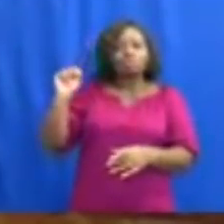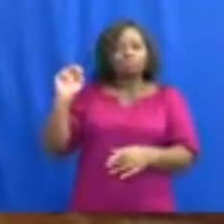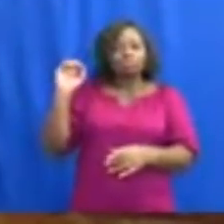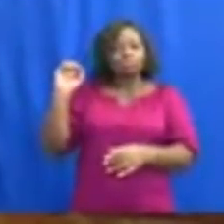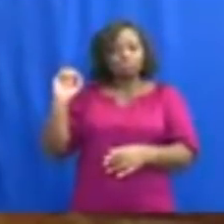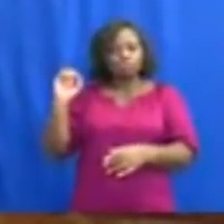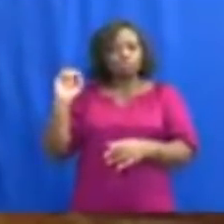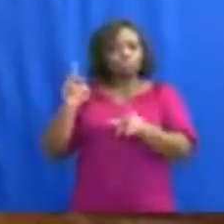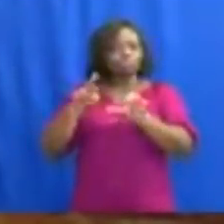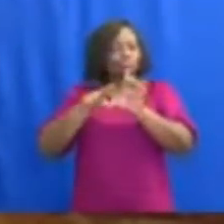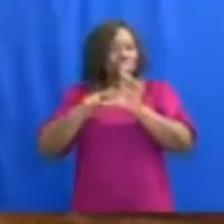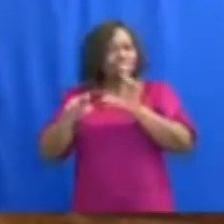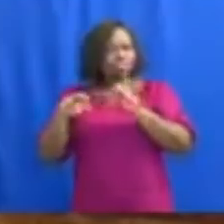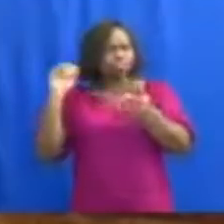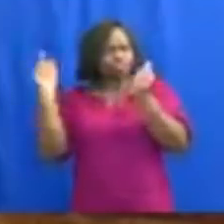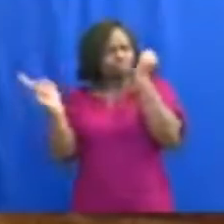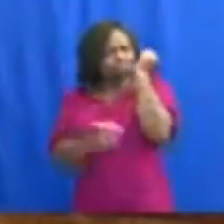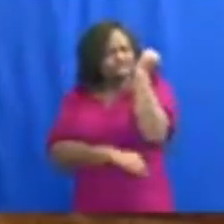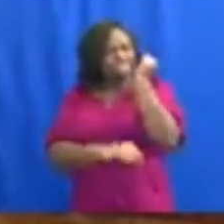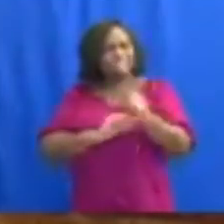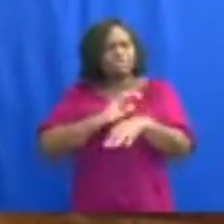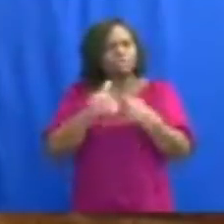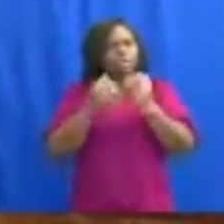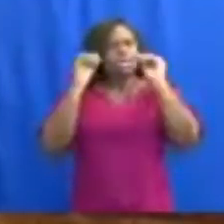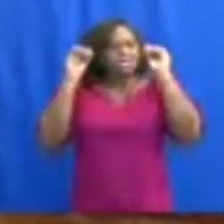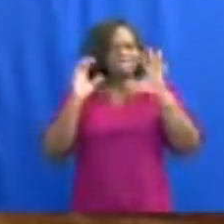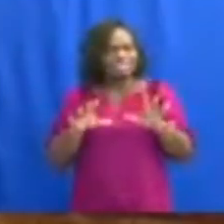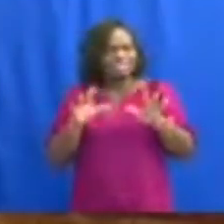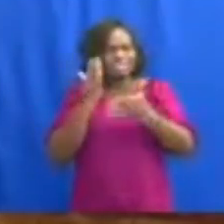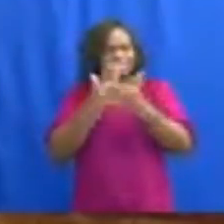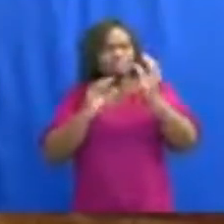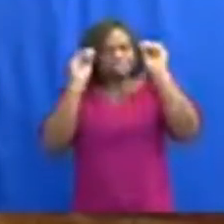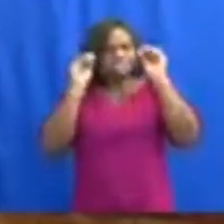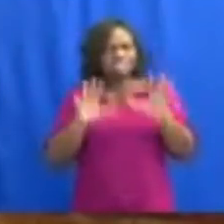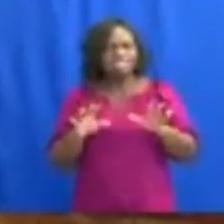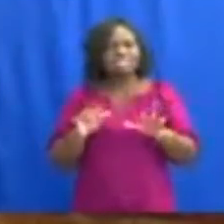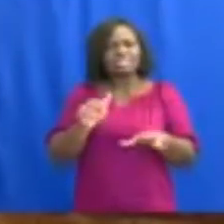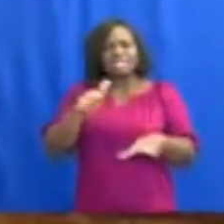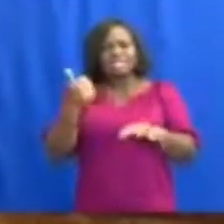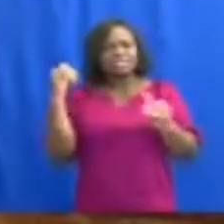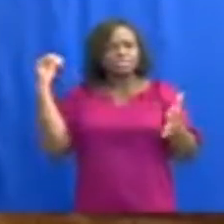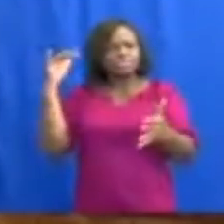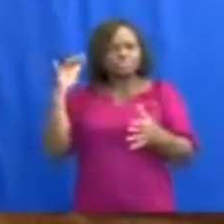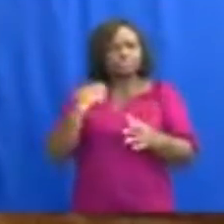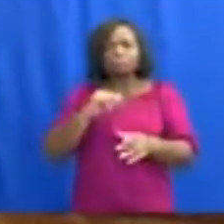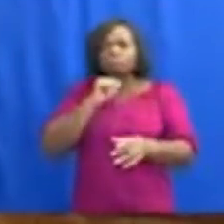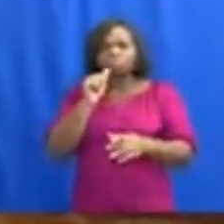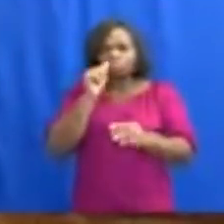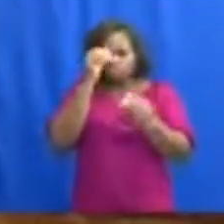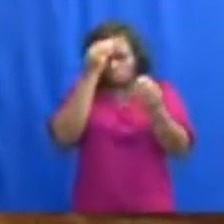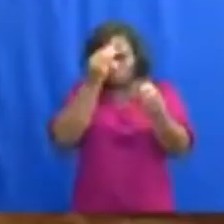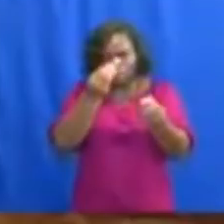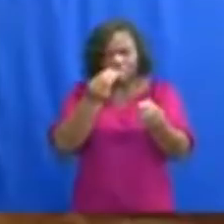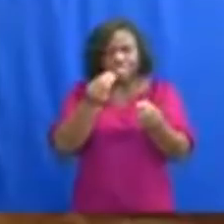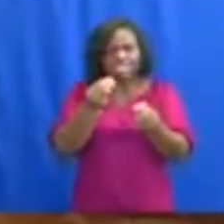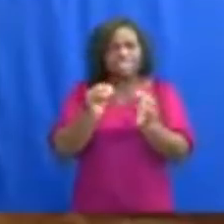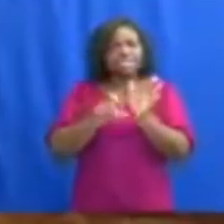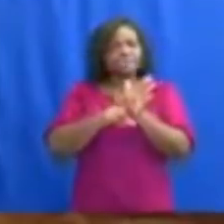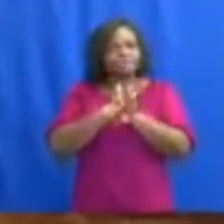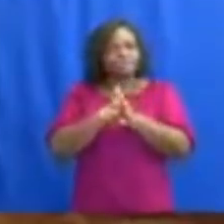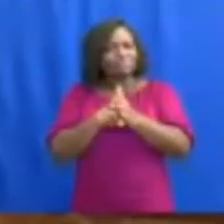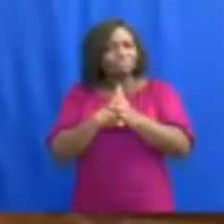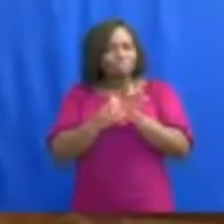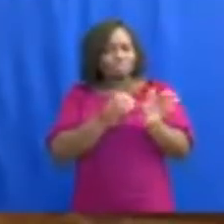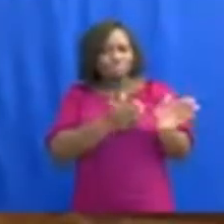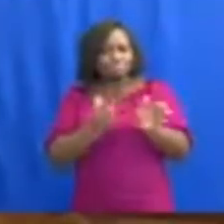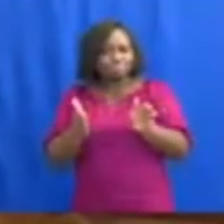lecturers, and non-teaching staff who flouted the COVID-19 protocols reinforce the